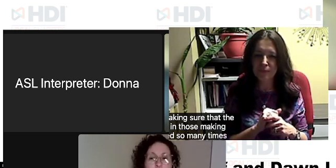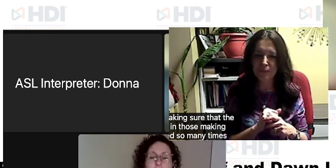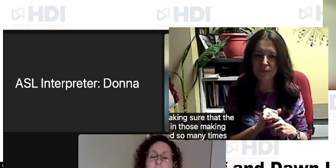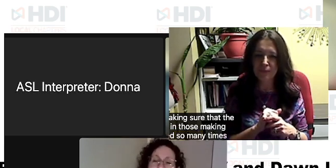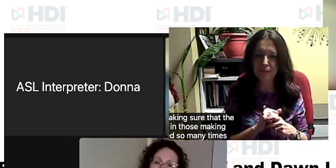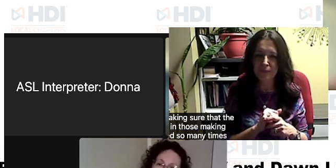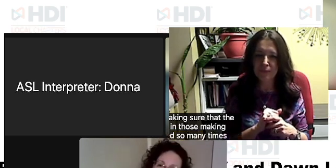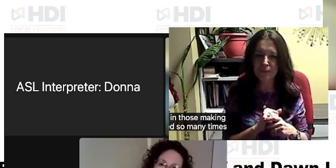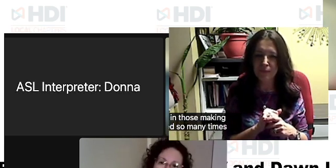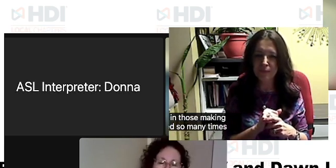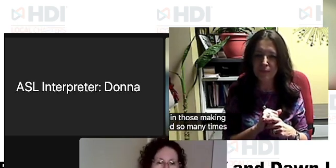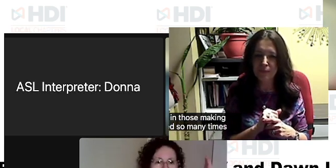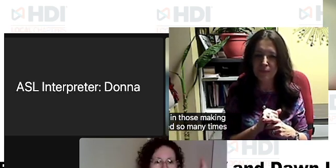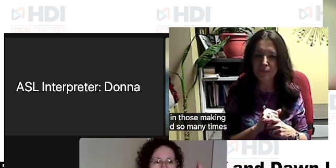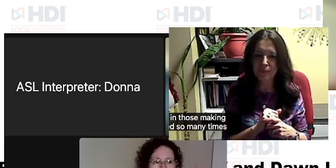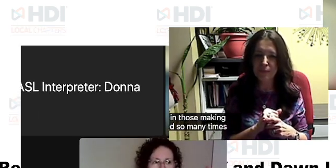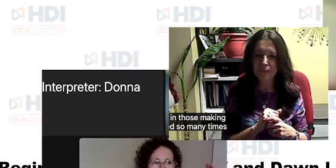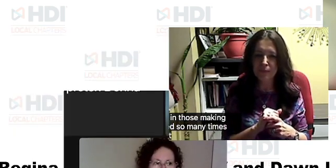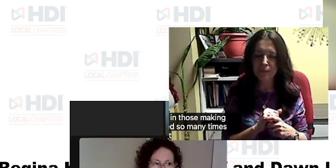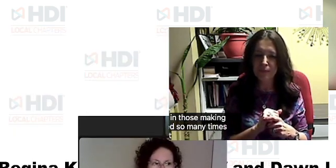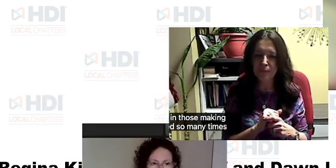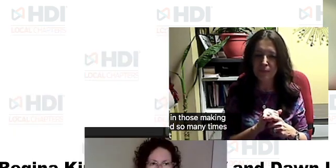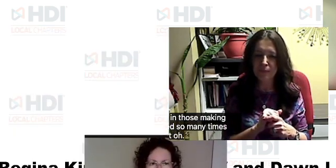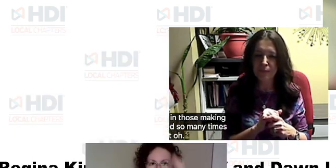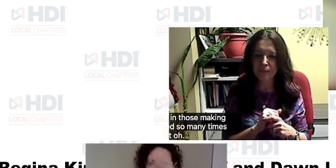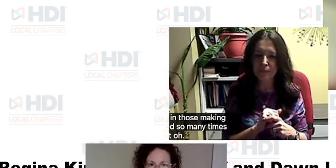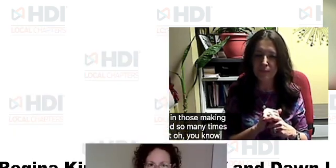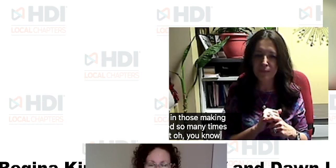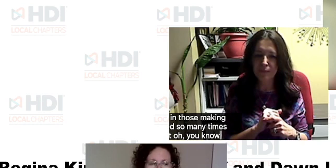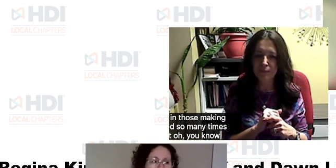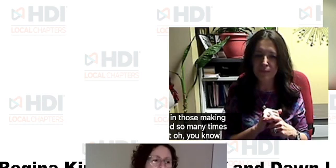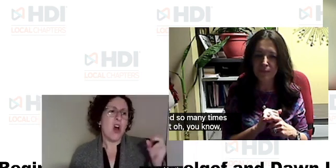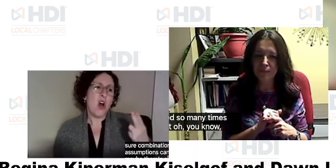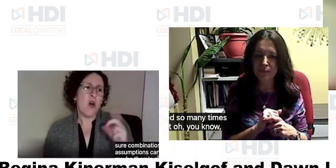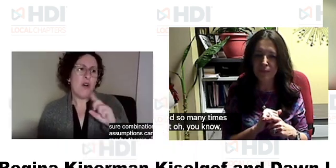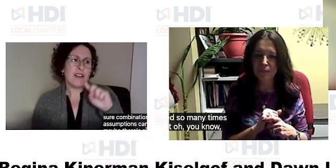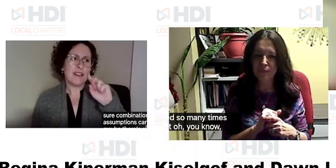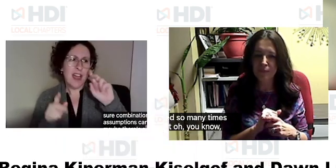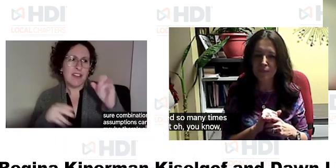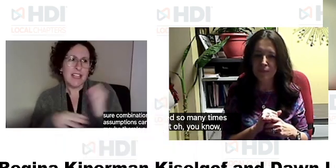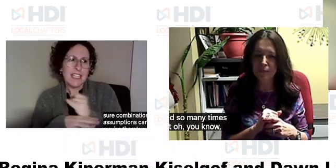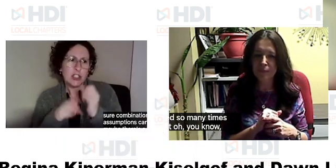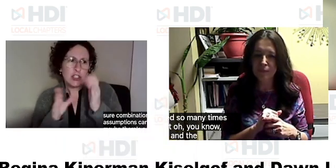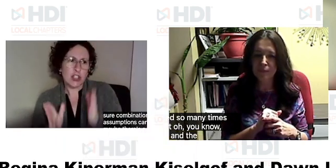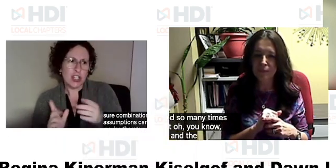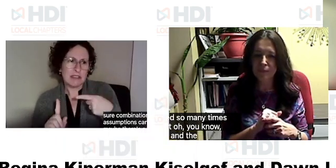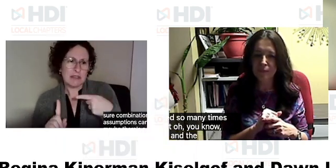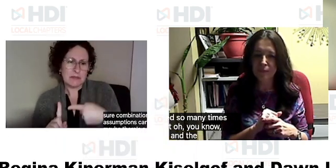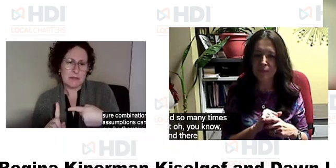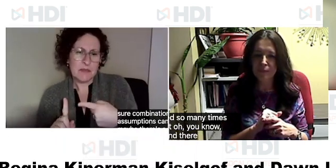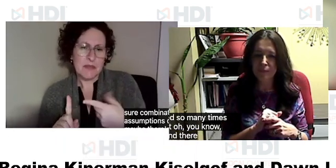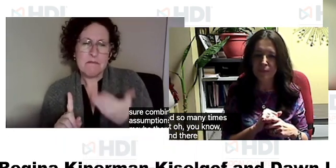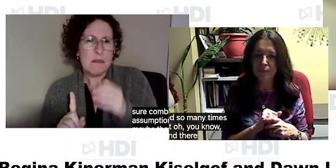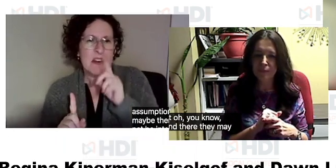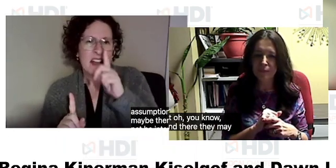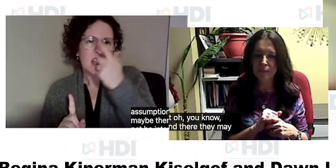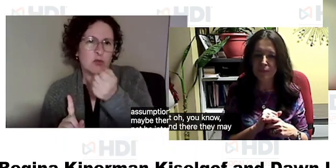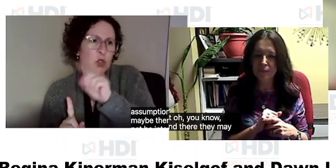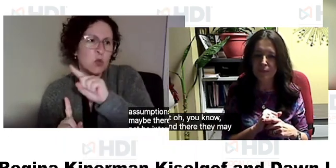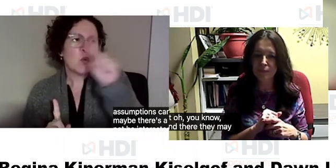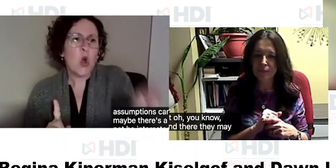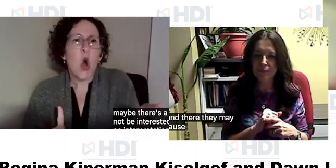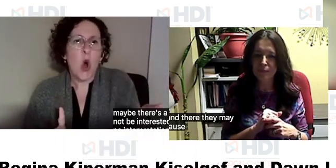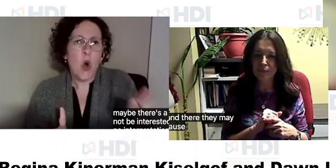times assumptions can be made that oh you know maybe there's a deaf intern and they're they may not be interested in going because no